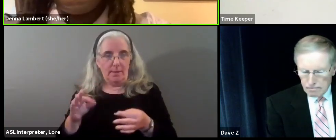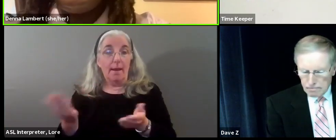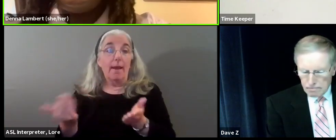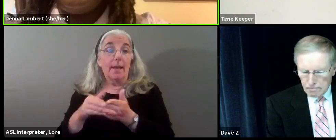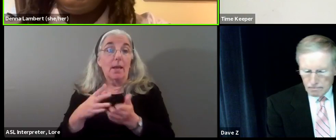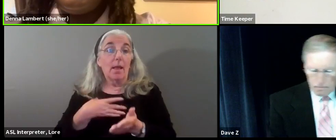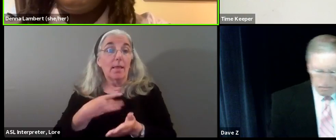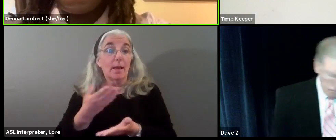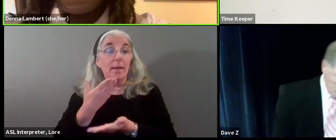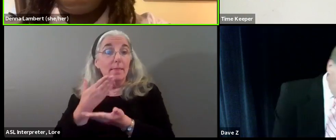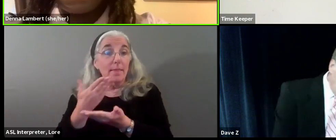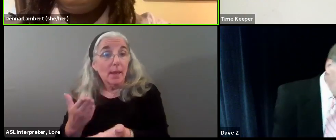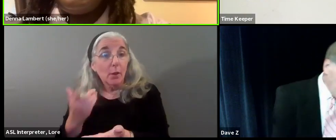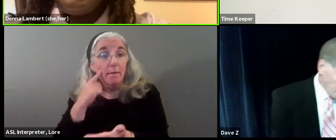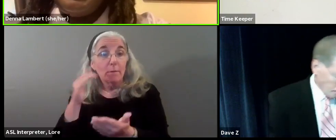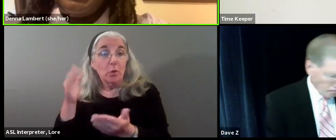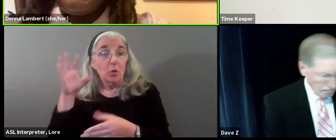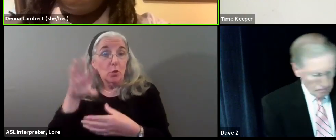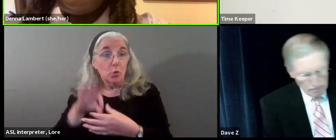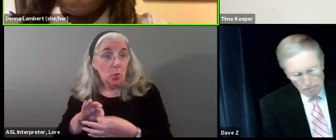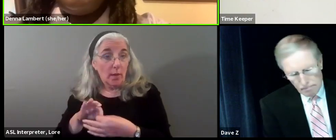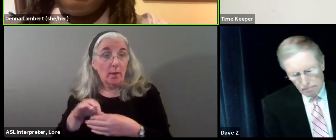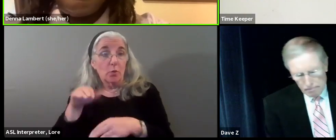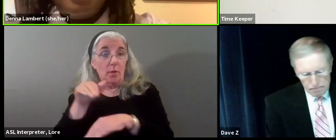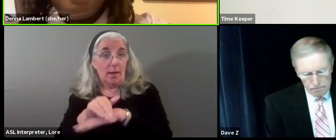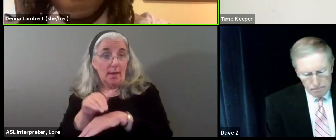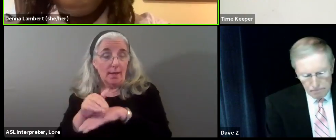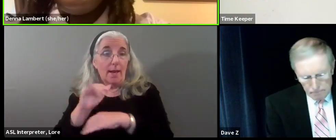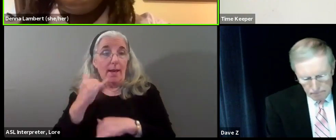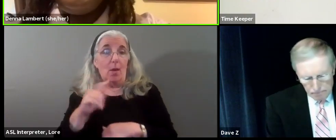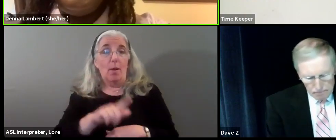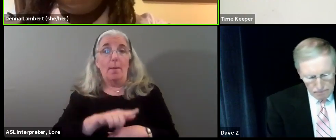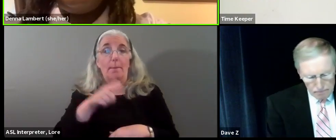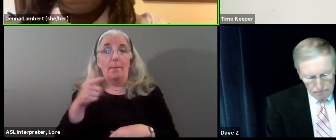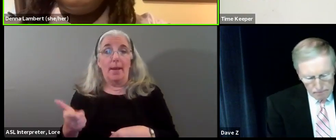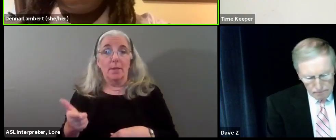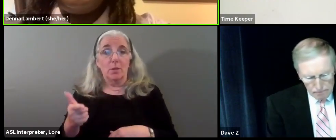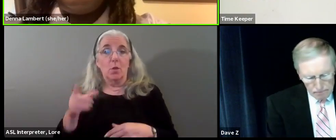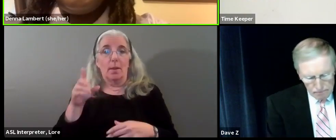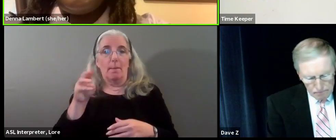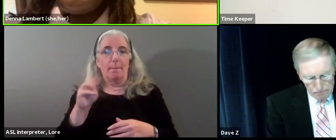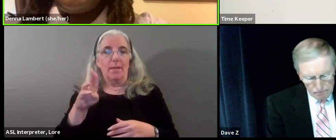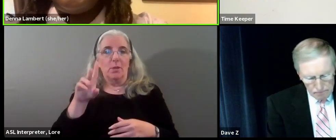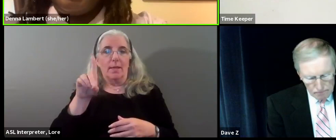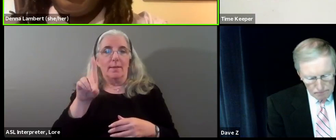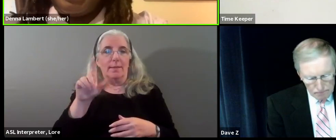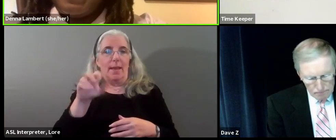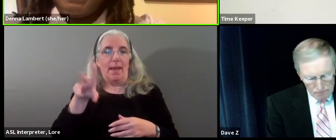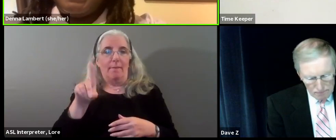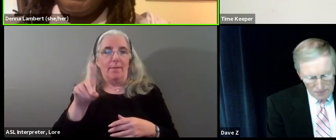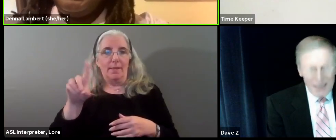you for joining us this evening. I will pass things off to Mr. David Zarin.